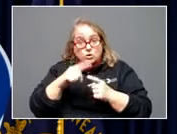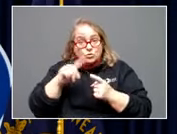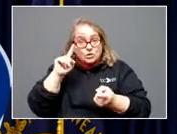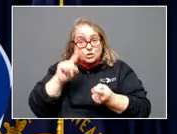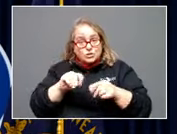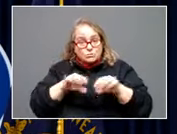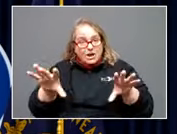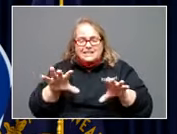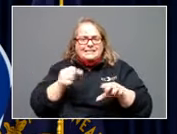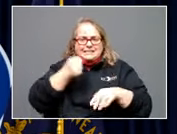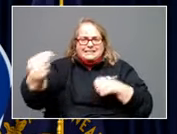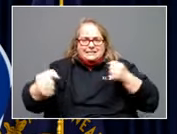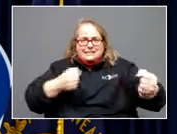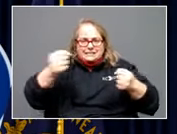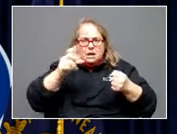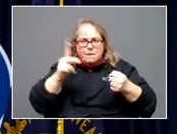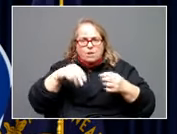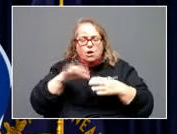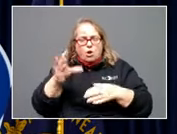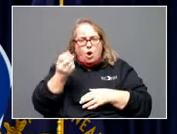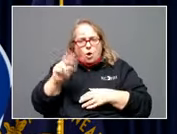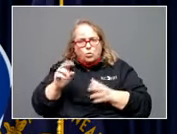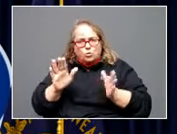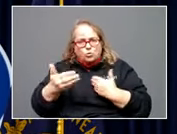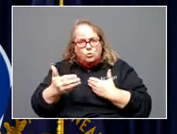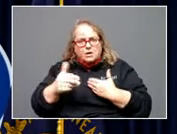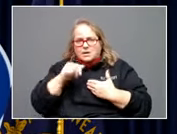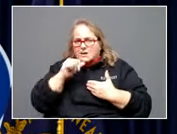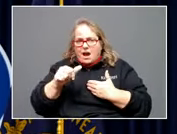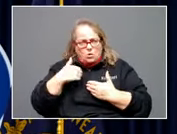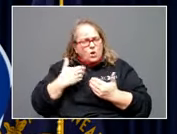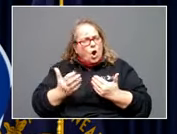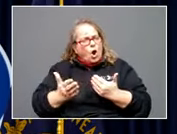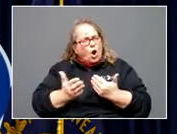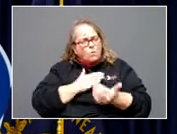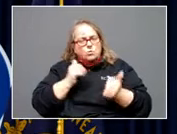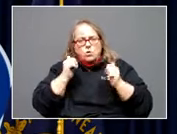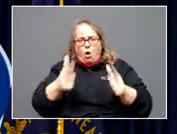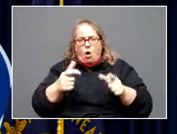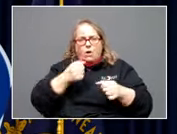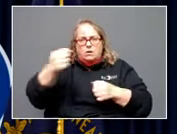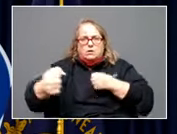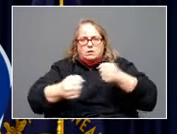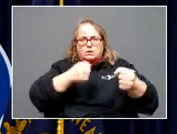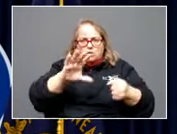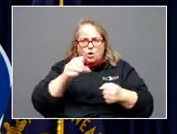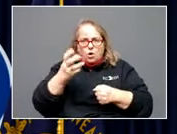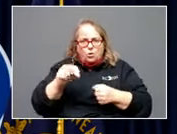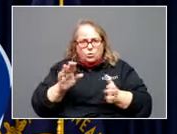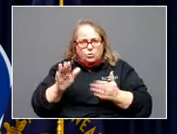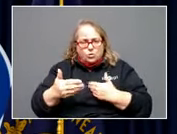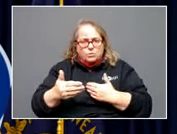rooms, right? I mean, that's the number one thing we can do. And we're almost all the way there. I've worked with